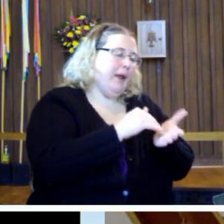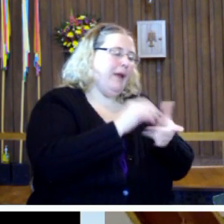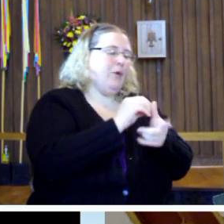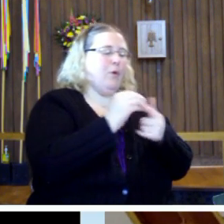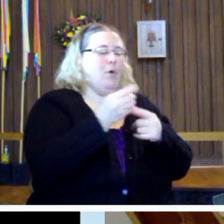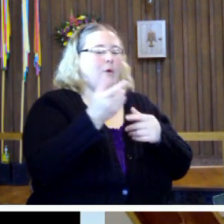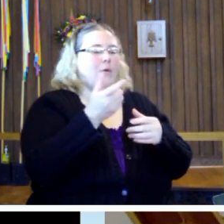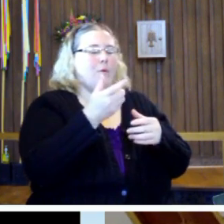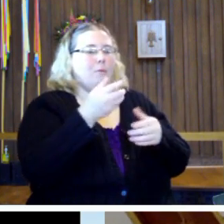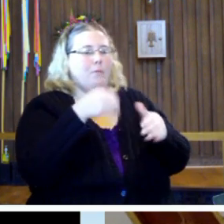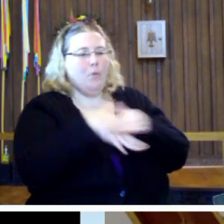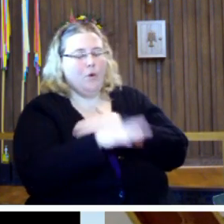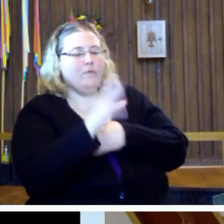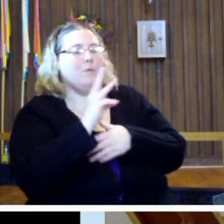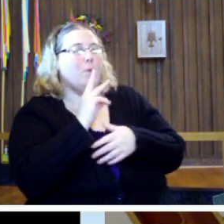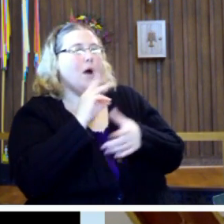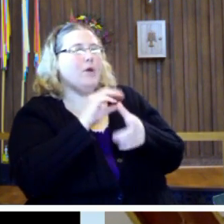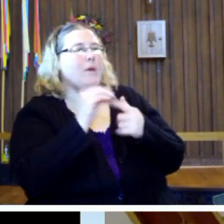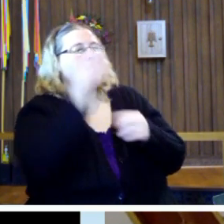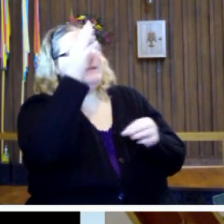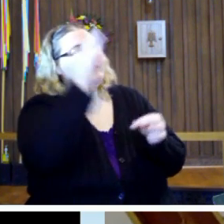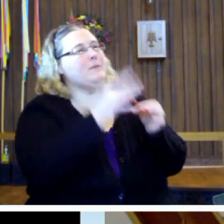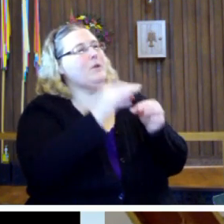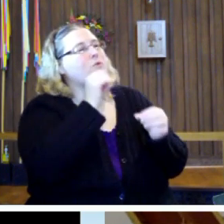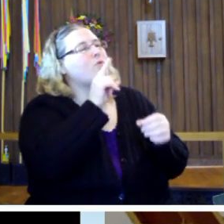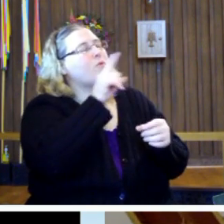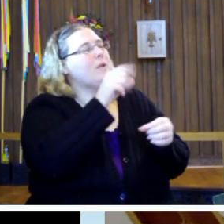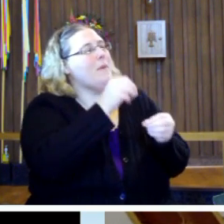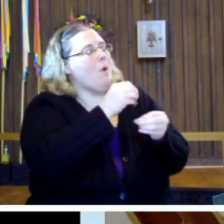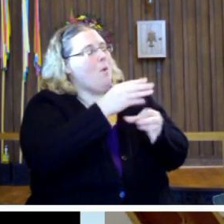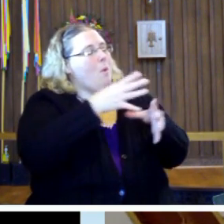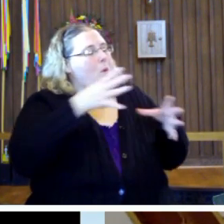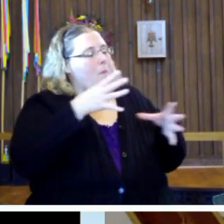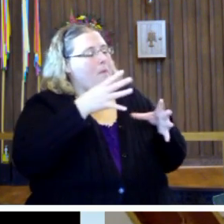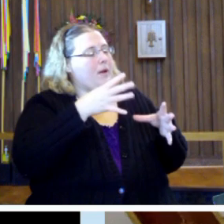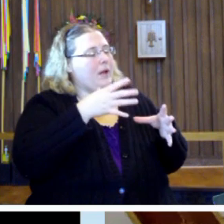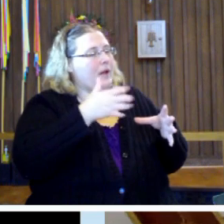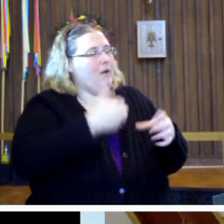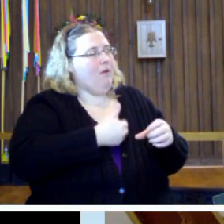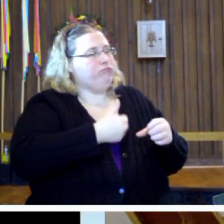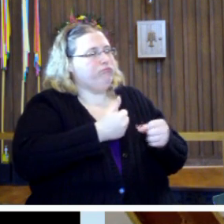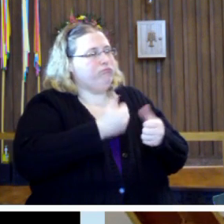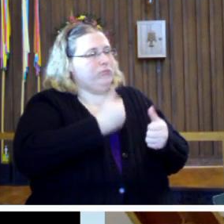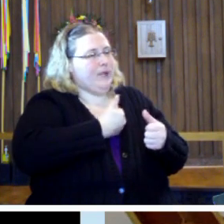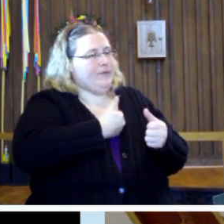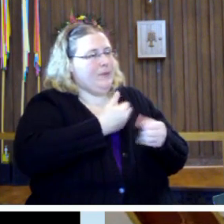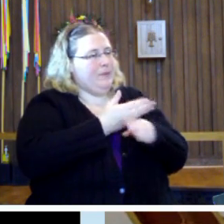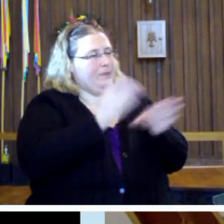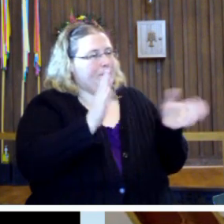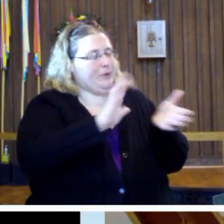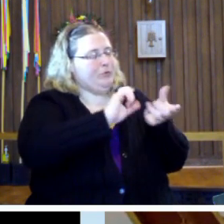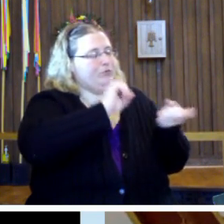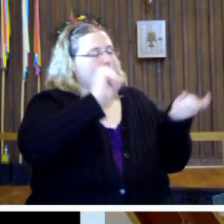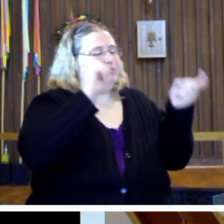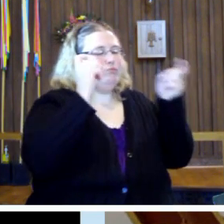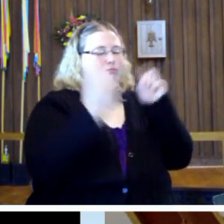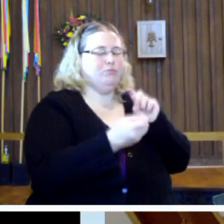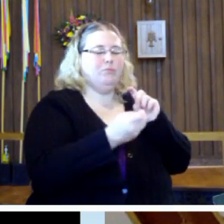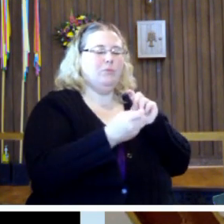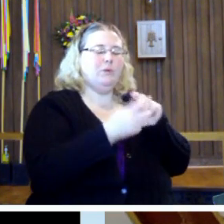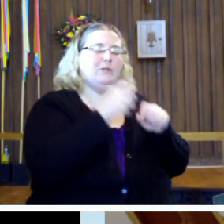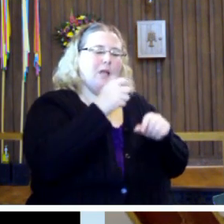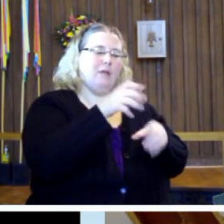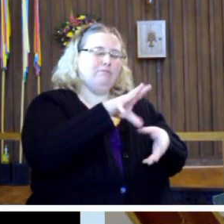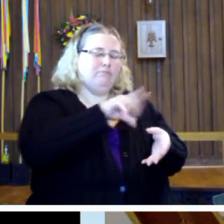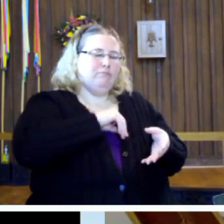being born from water in the spirit is really about opening ourselves up to transformation. That we don't just